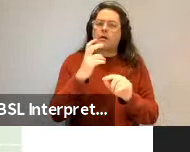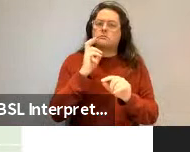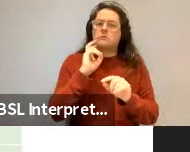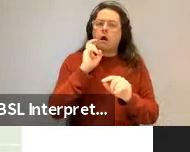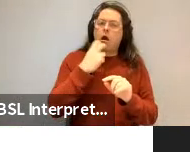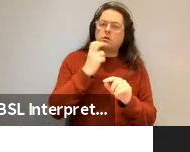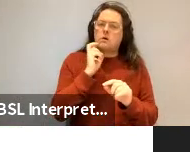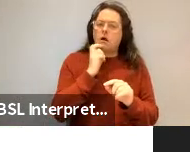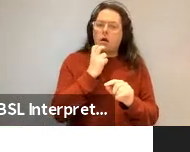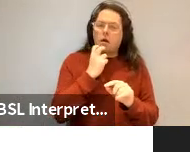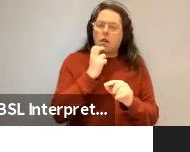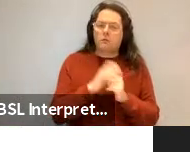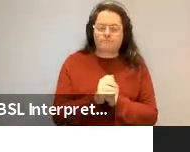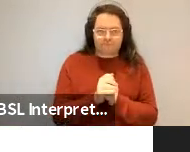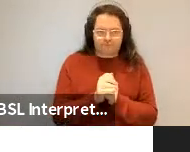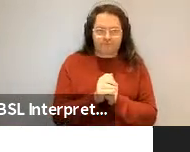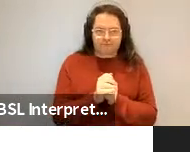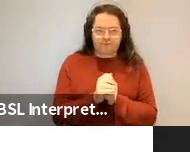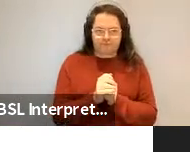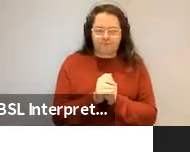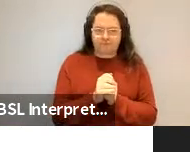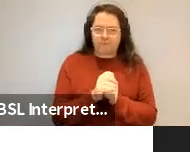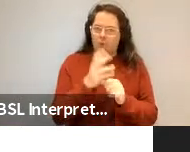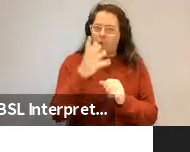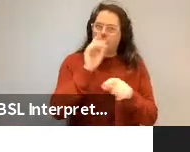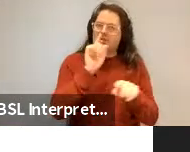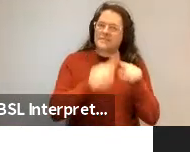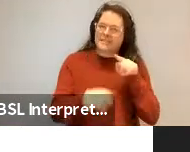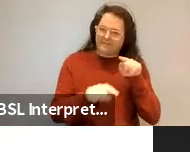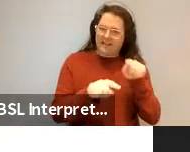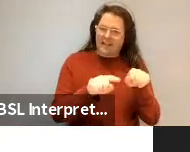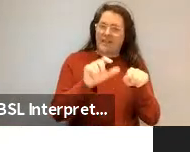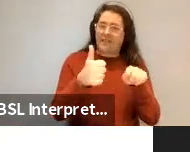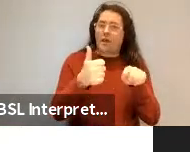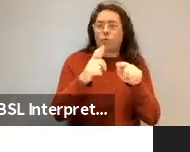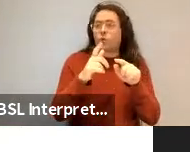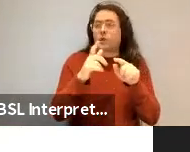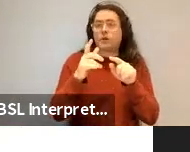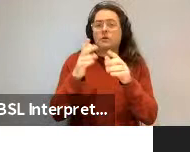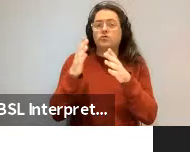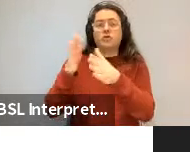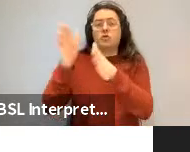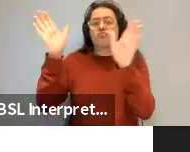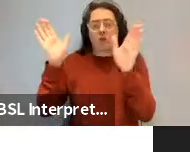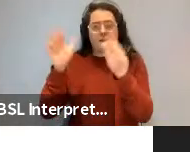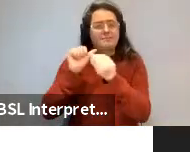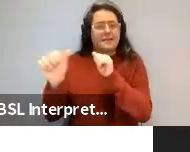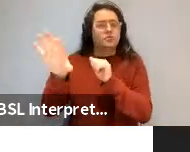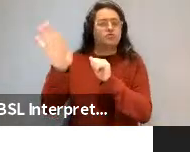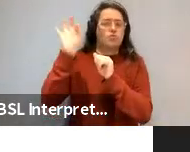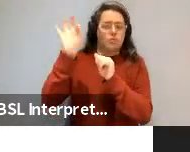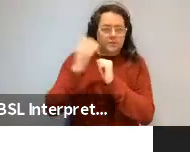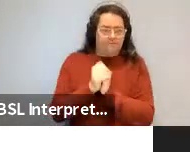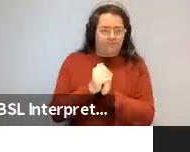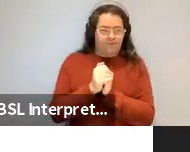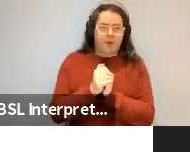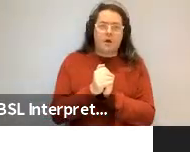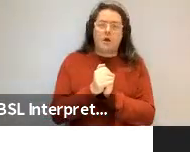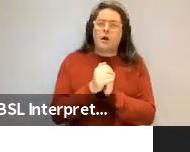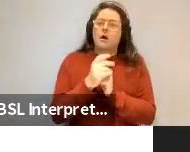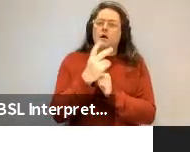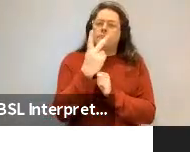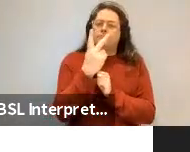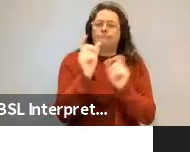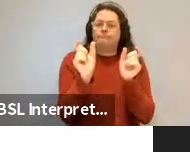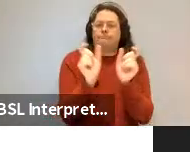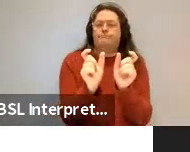accessible option. So binomials are phrases that have two nouns with a conjunction between